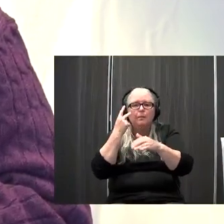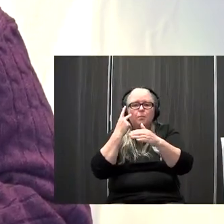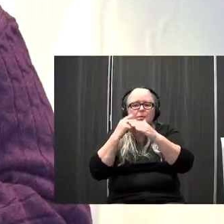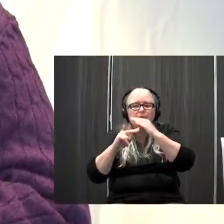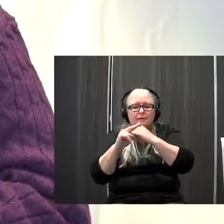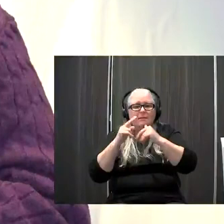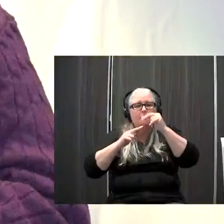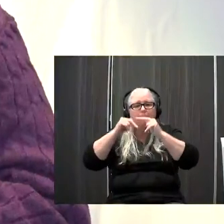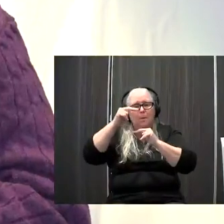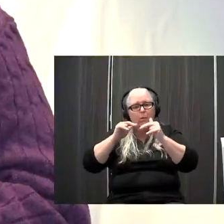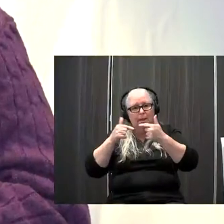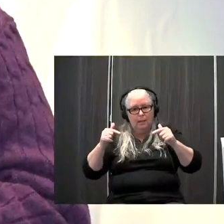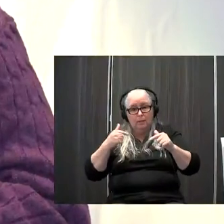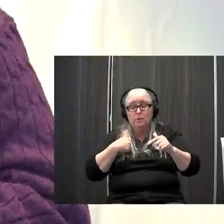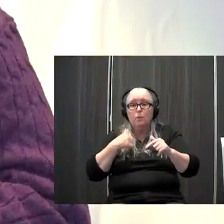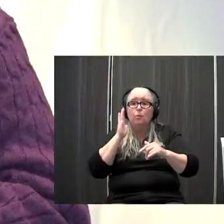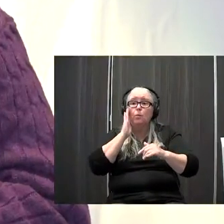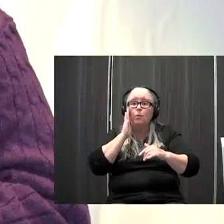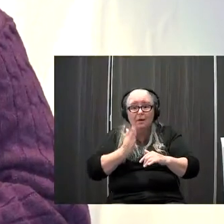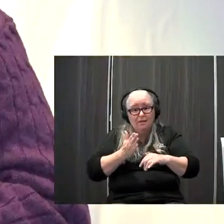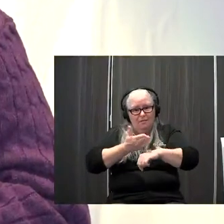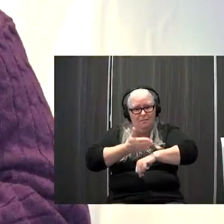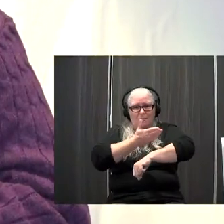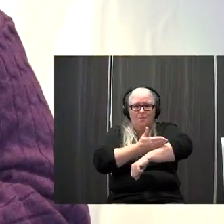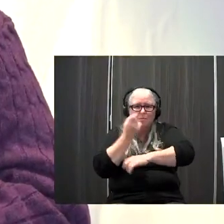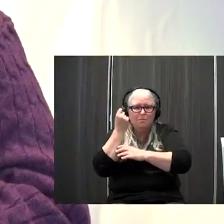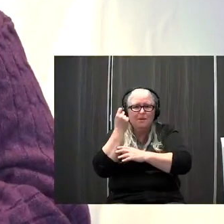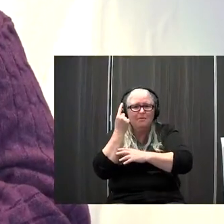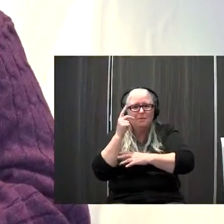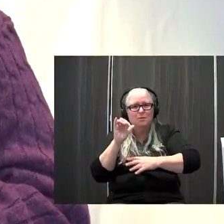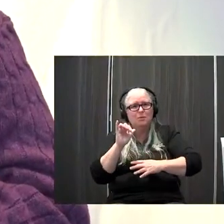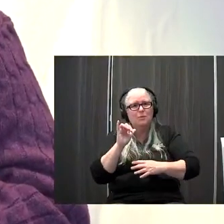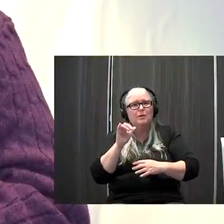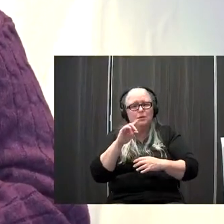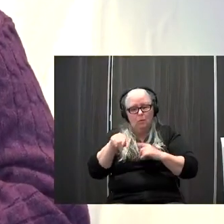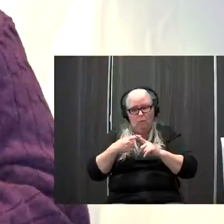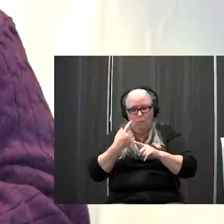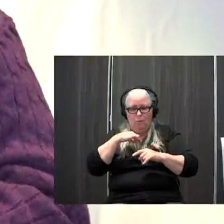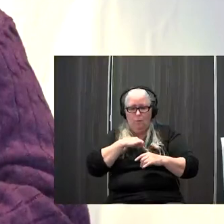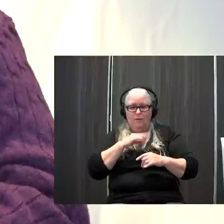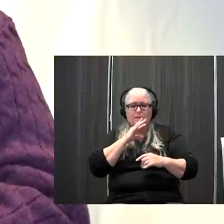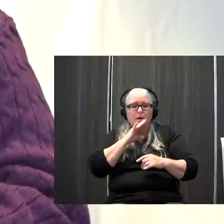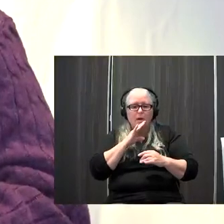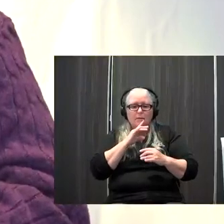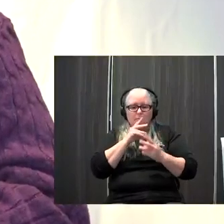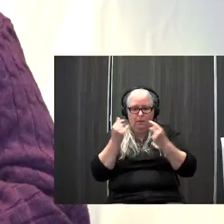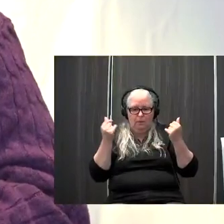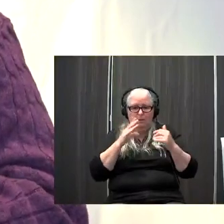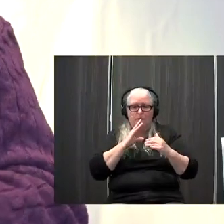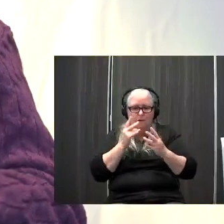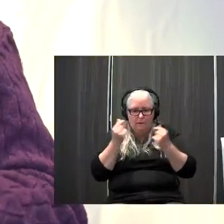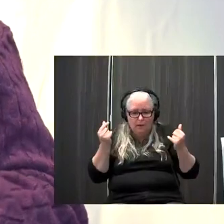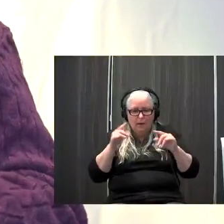improves comprehension too because what I think is happening is when we talk the words are here and gone when we sign they're here and gone